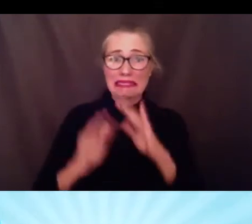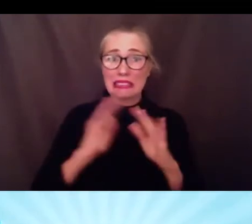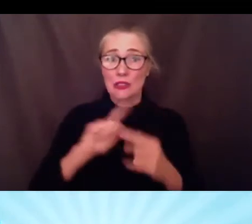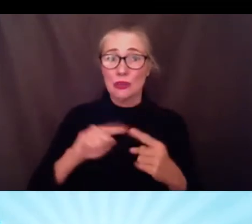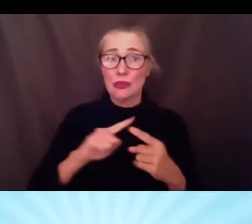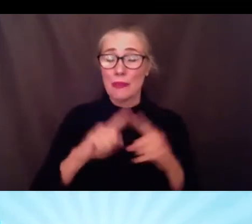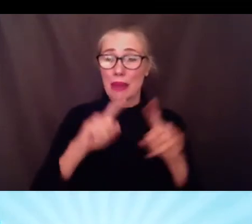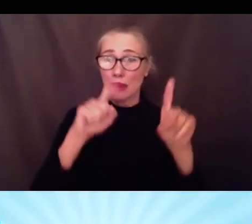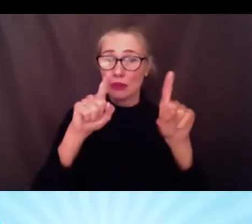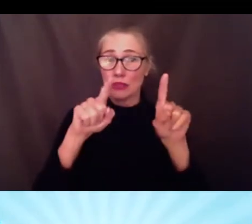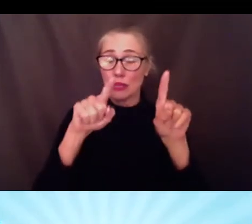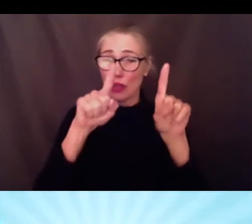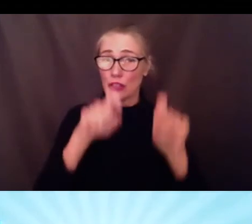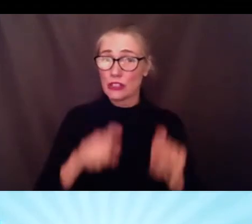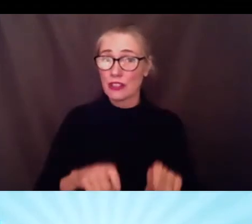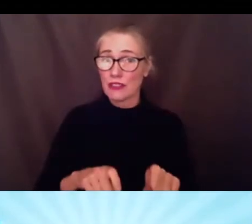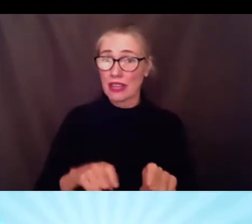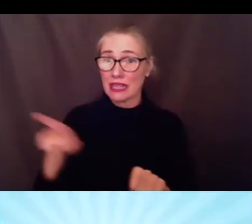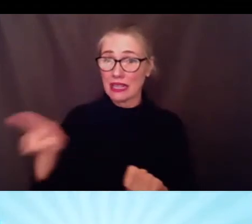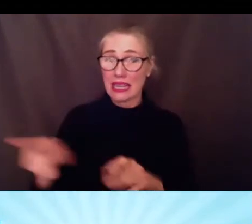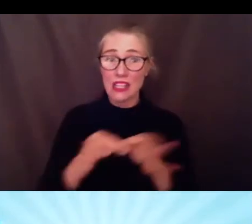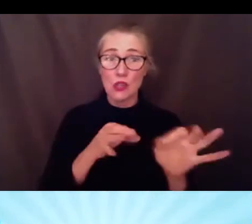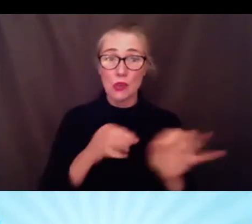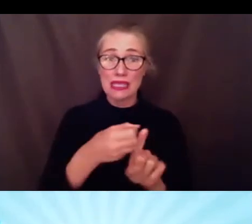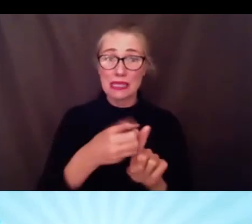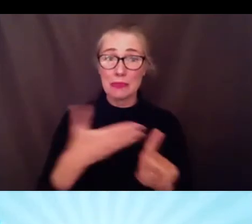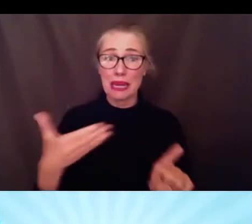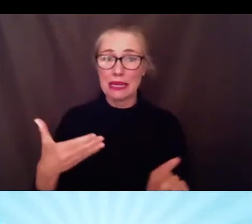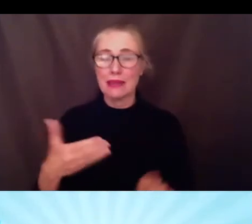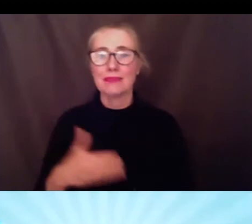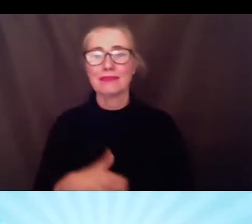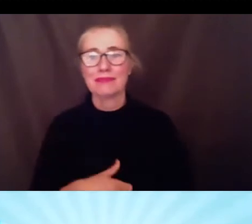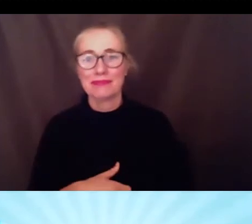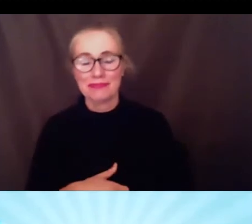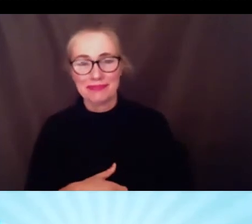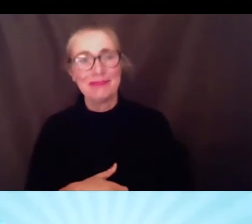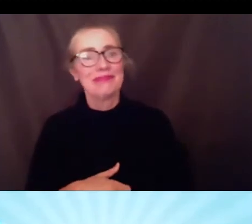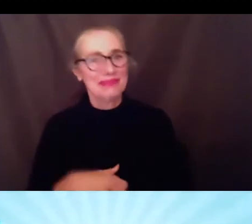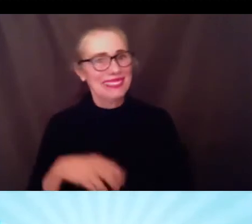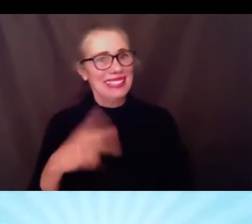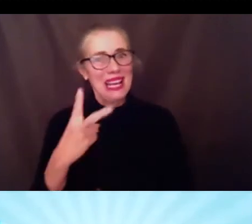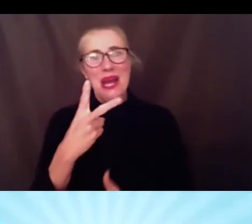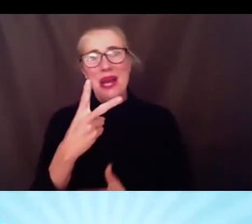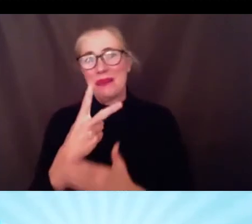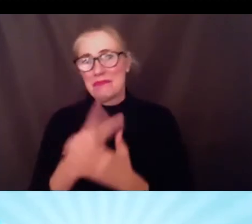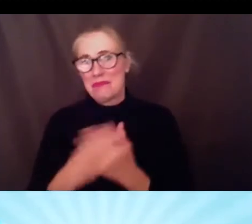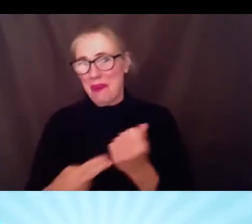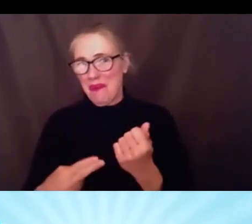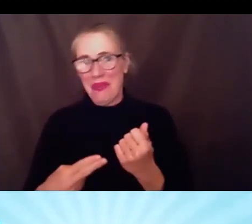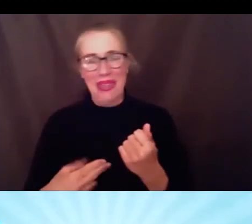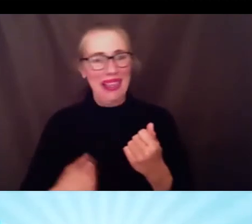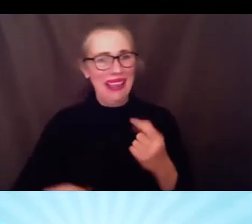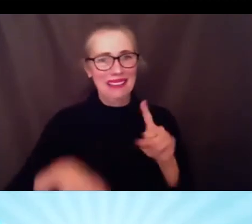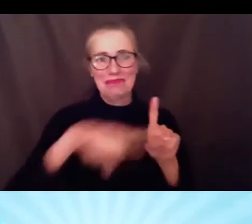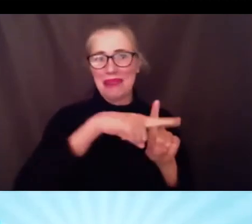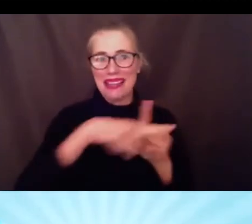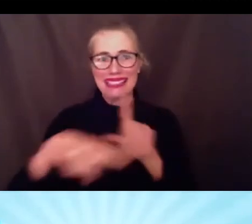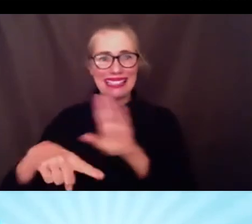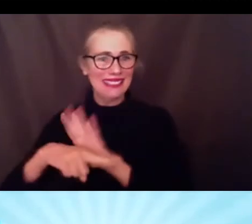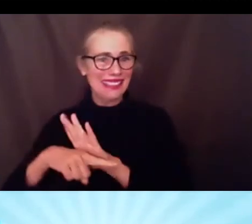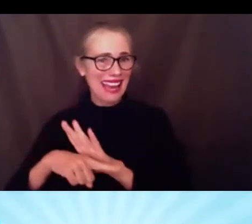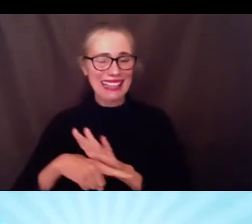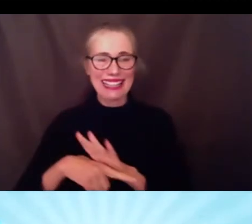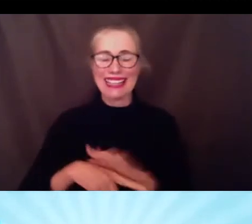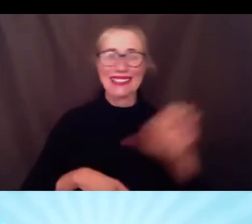yeah the the issue of living in paradox is my new reality for all things right grading and